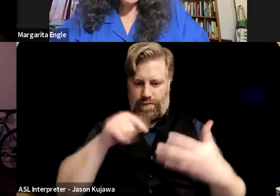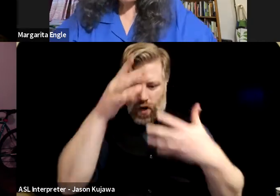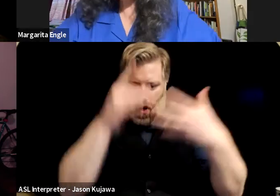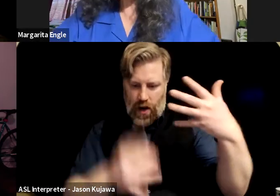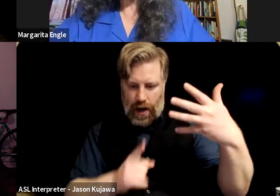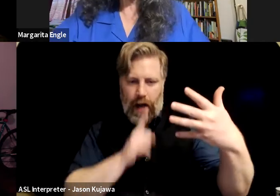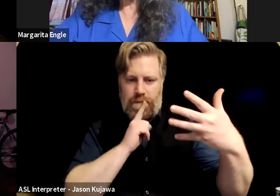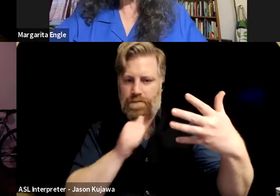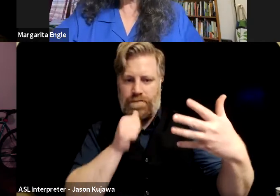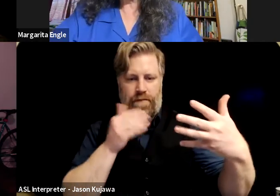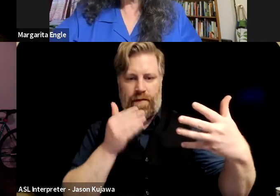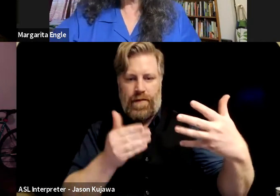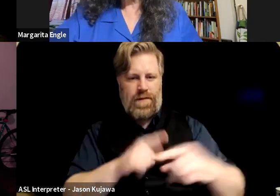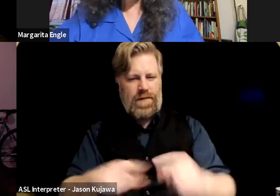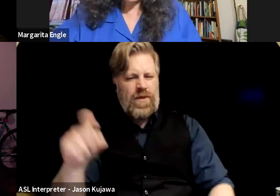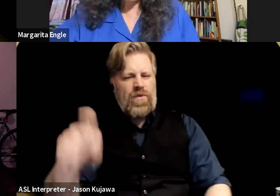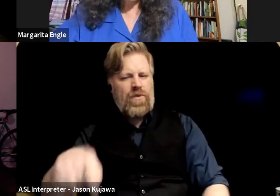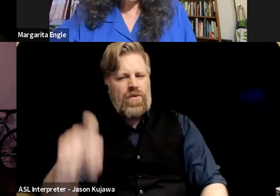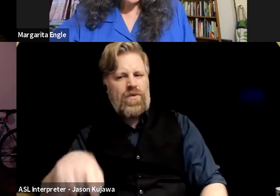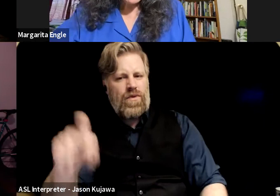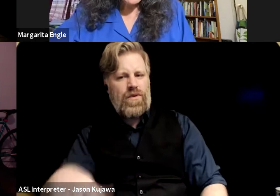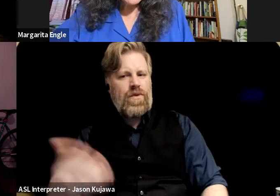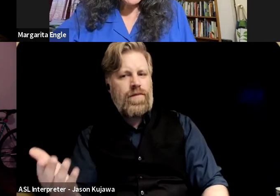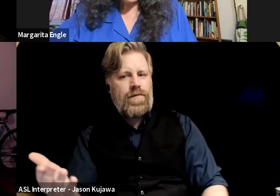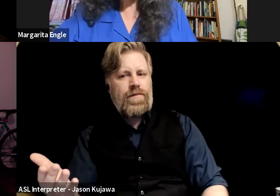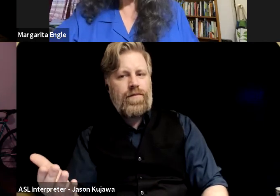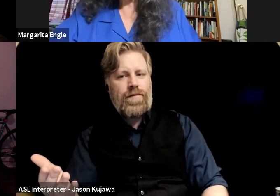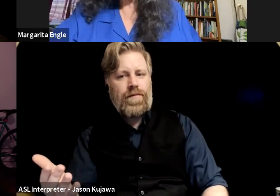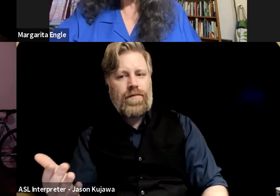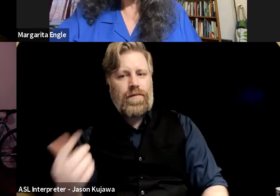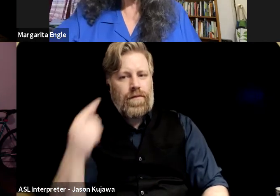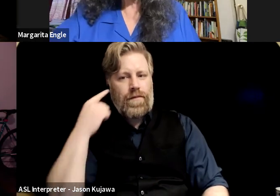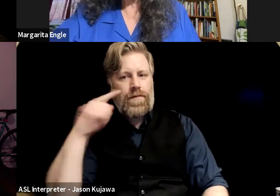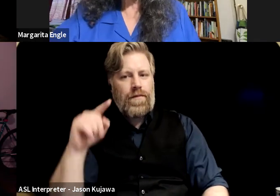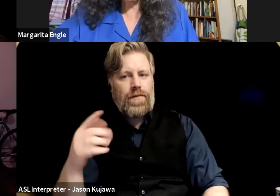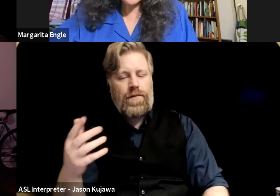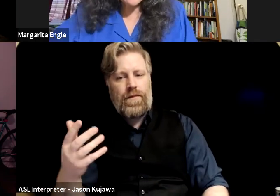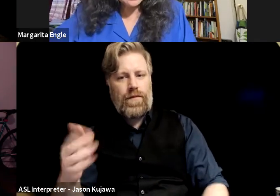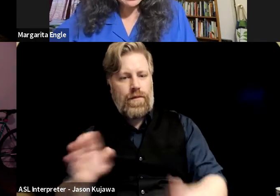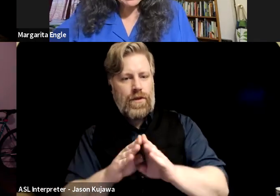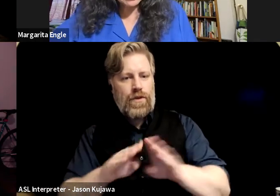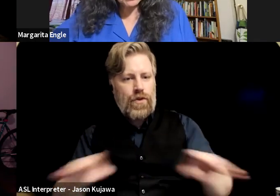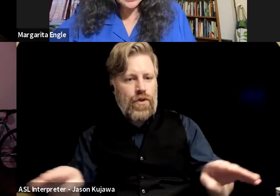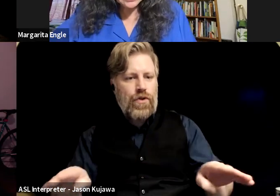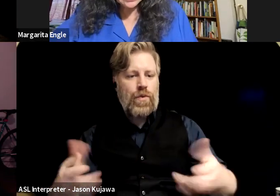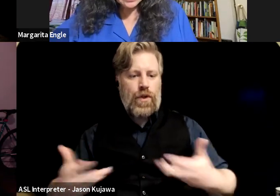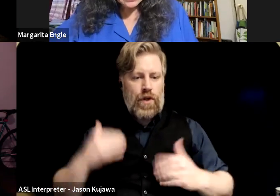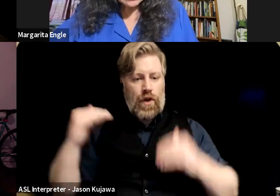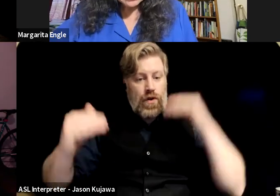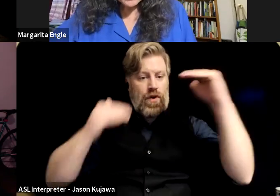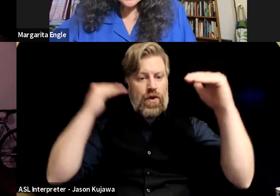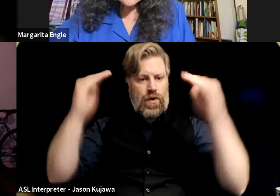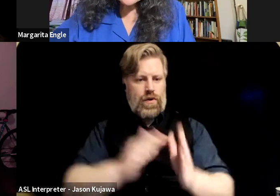think it should be an option in, um, you know, in what children and young adults read,